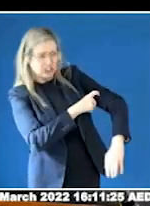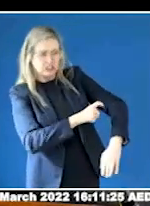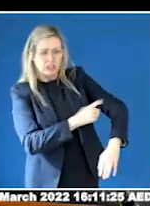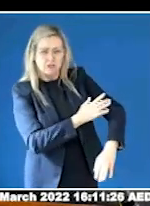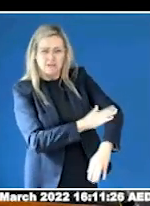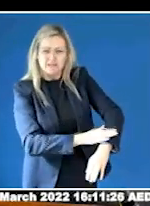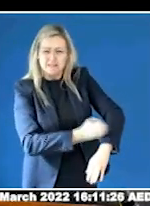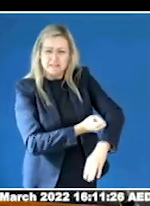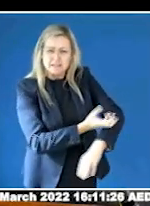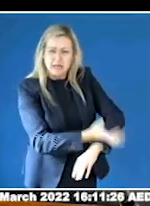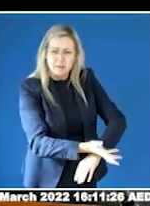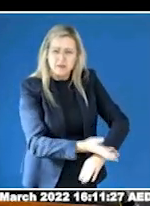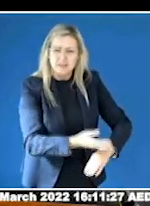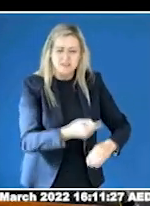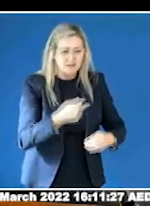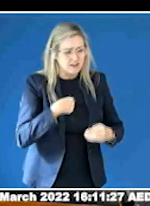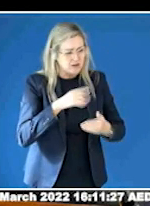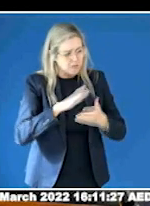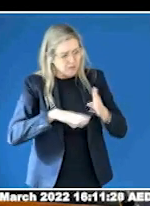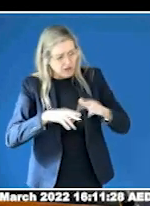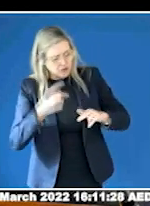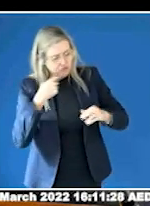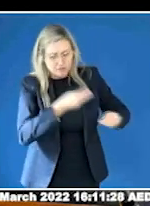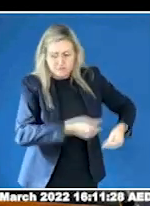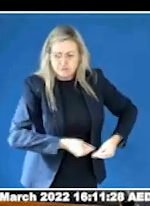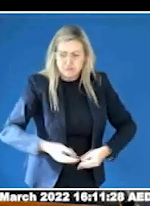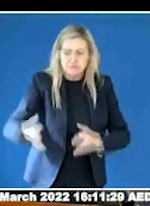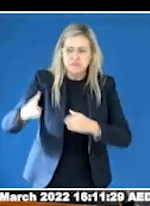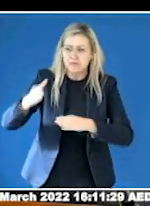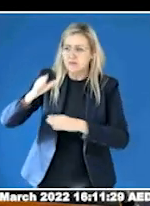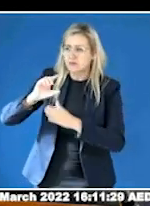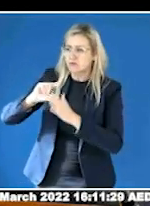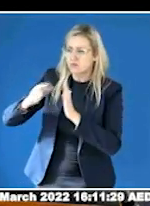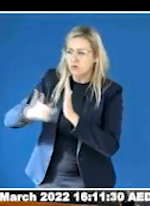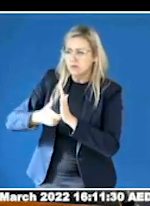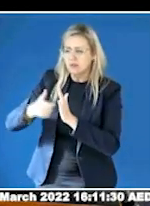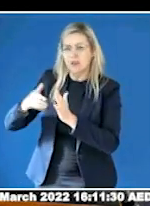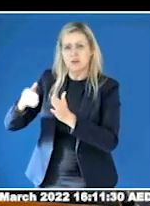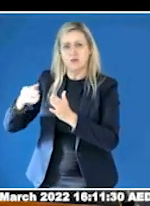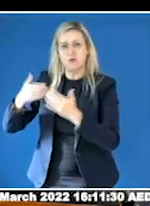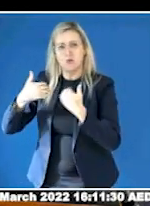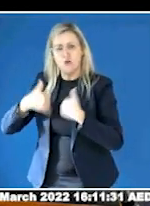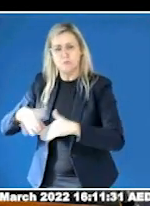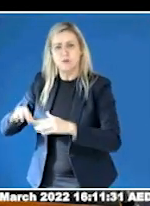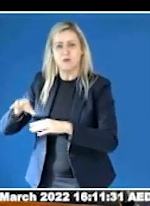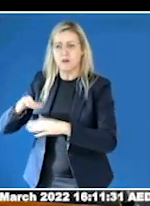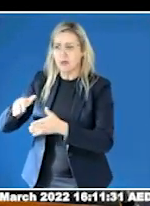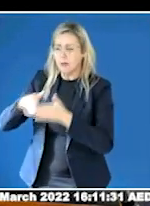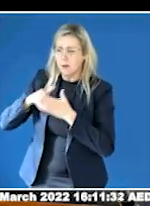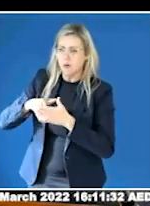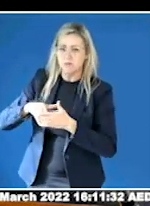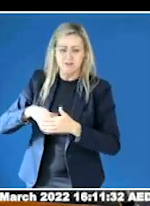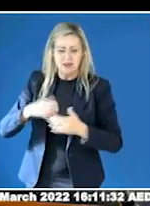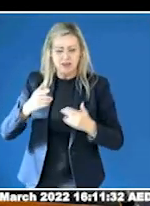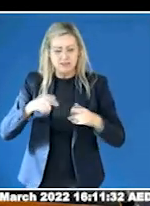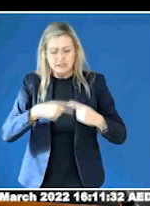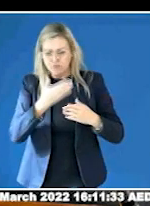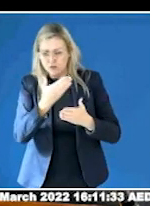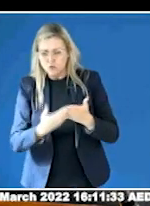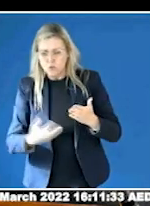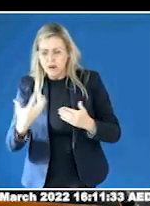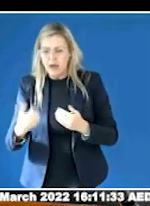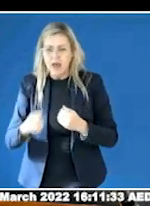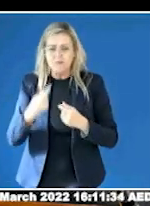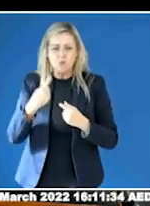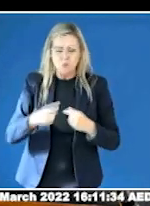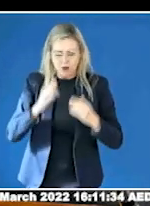help for the child. Another child was left mute for days, suffering from sunburn and heat stroke after being left lying in